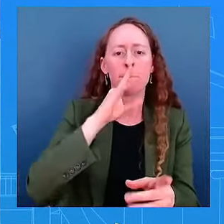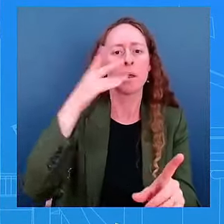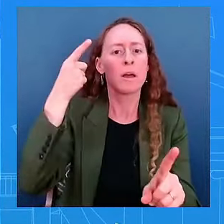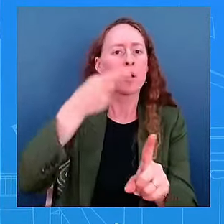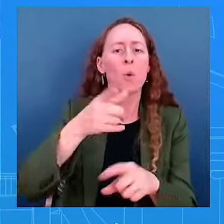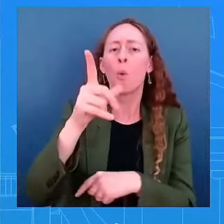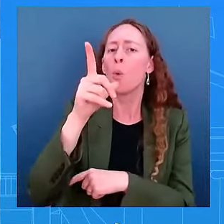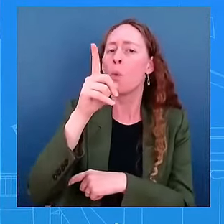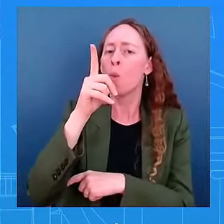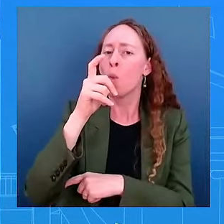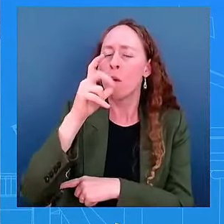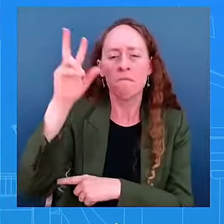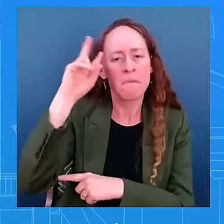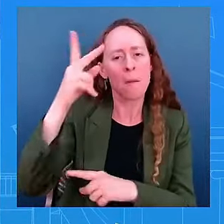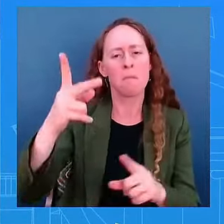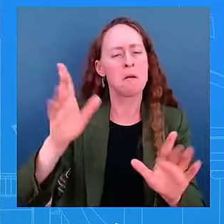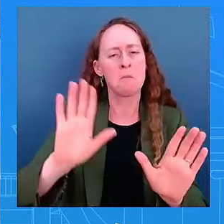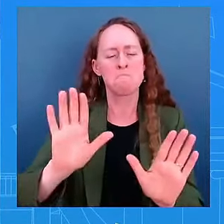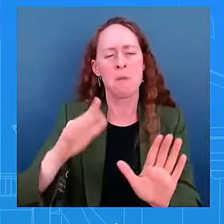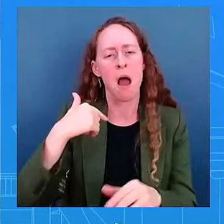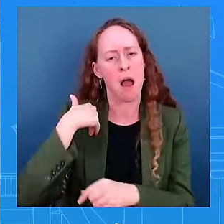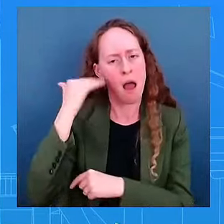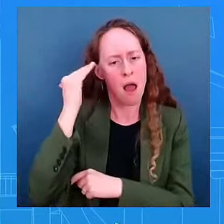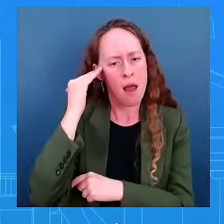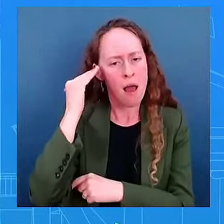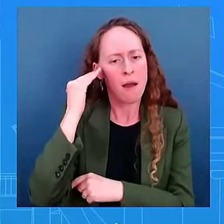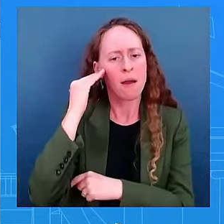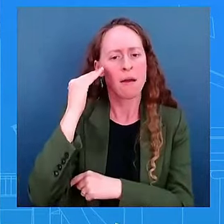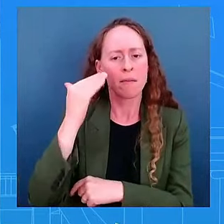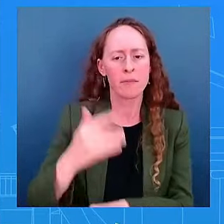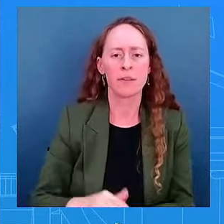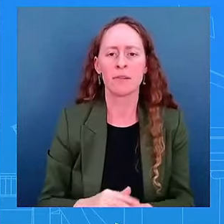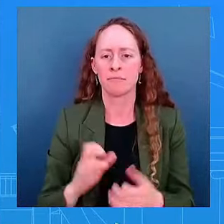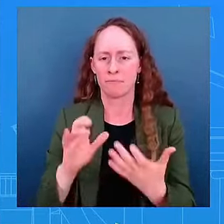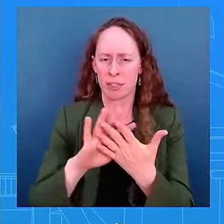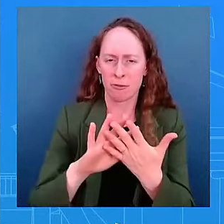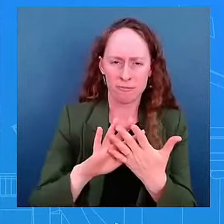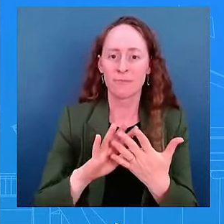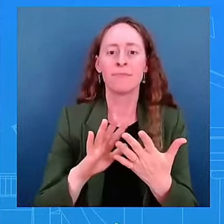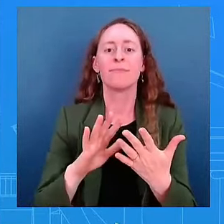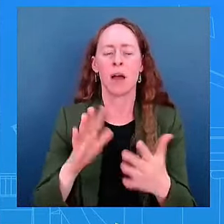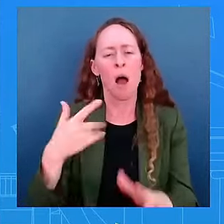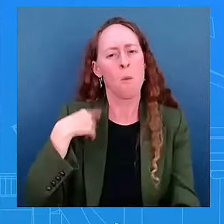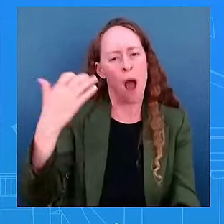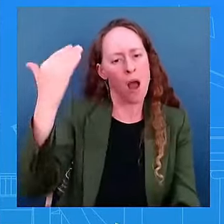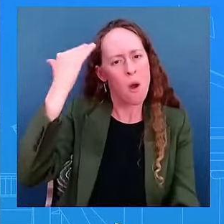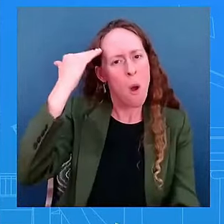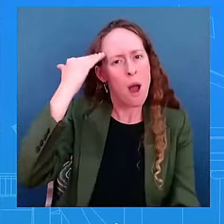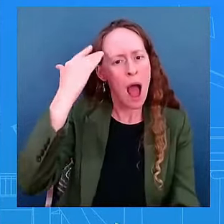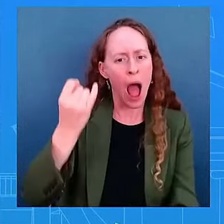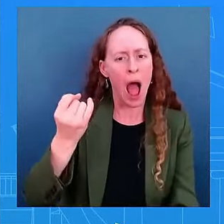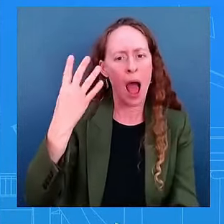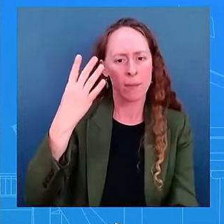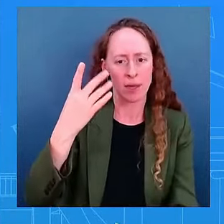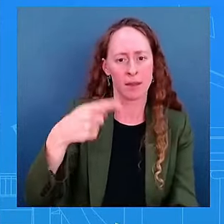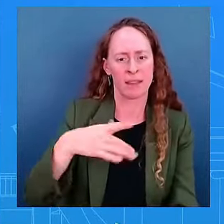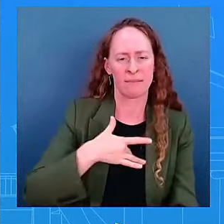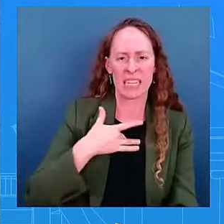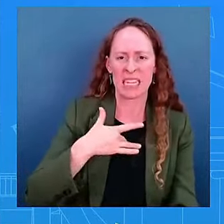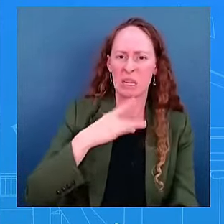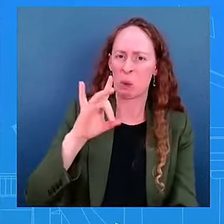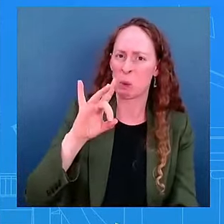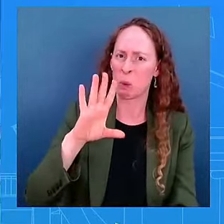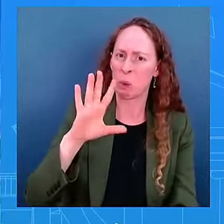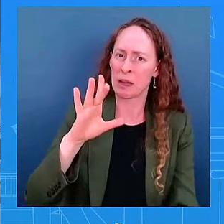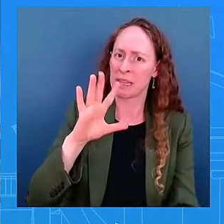officials in the last week who staffed President Biden in the back? I don't have anything else to say. Go ahead, April. I'll remain really fast. Two questions. Yeah.